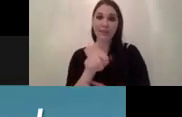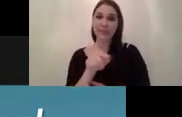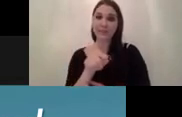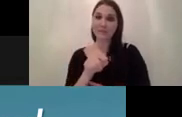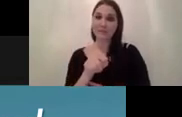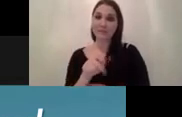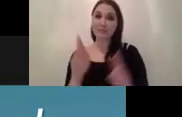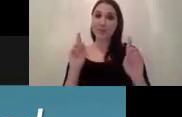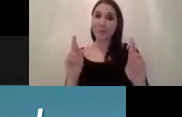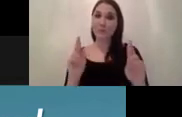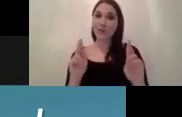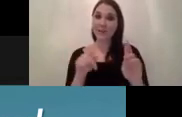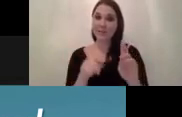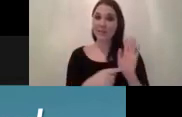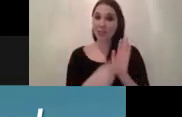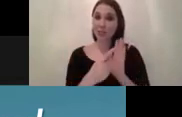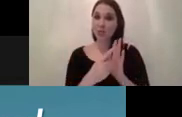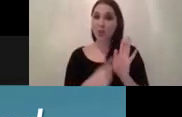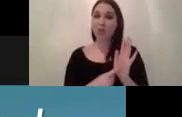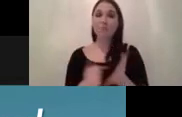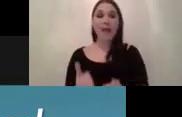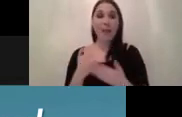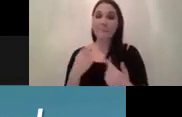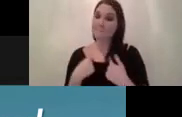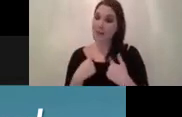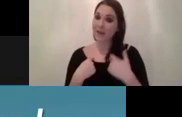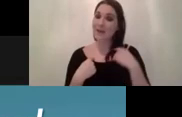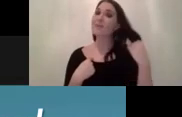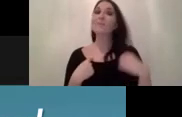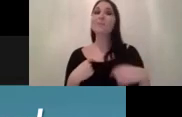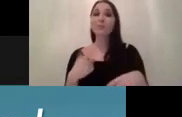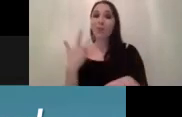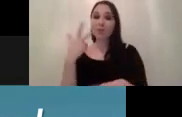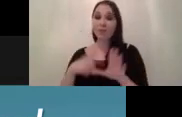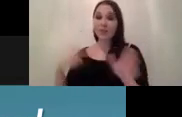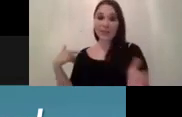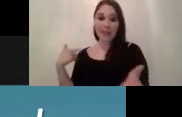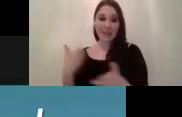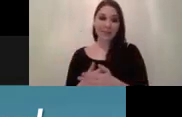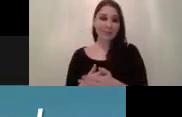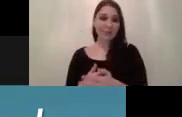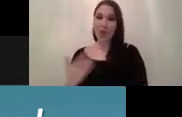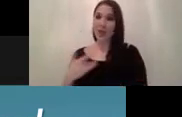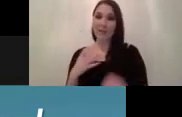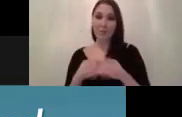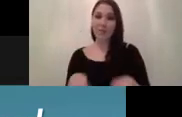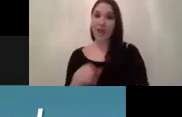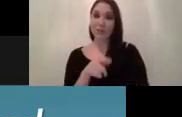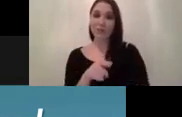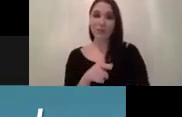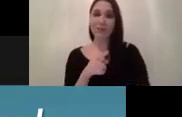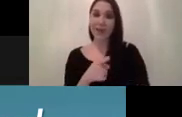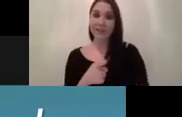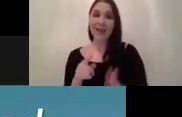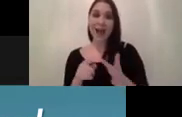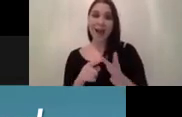that it's hopefully this tool it has helped me tremendously over the past three years and i would not want to live without it so this is the ai project